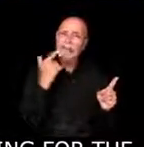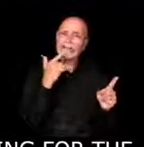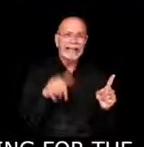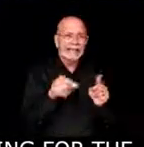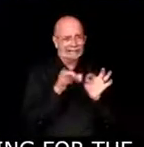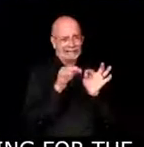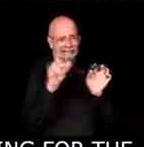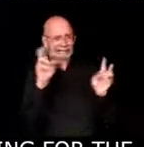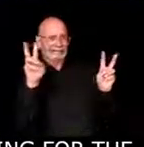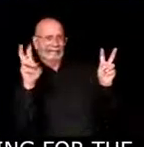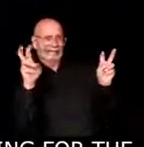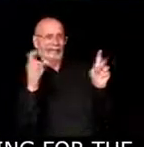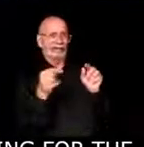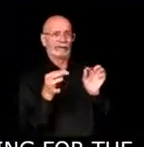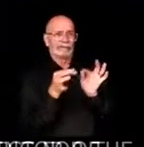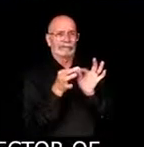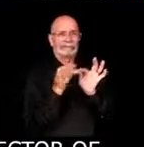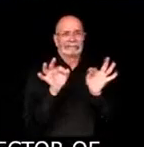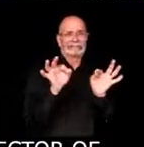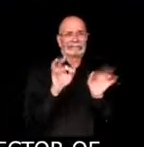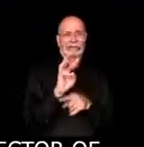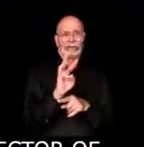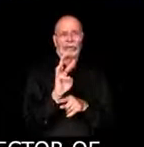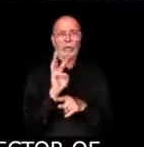Strategic Communication, would that not be memorable?